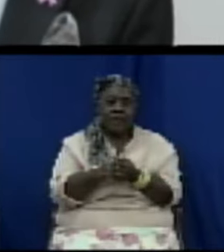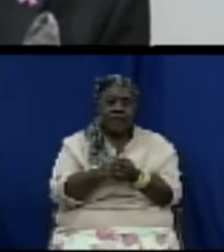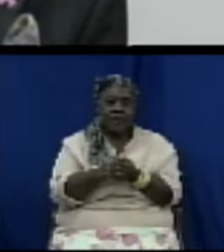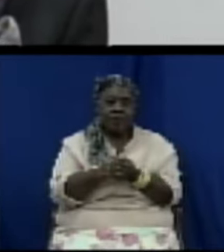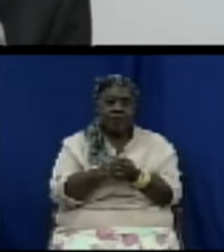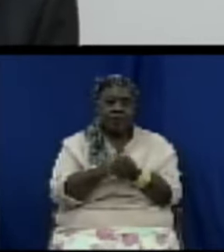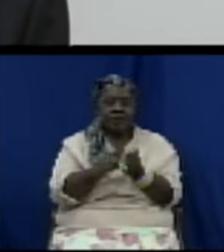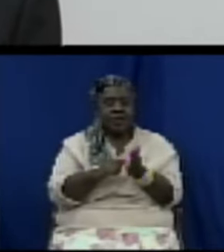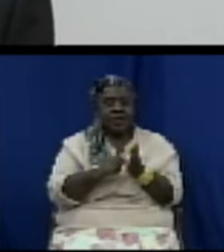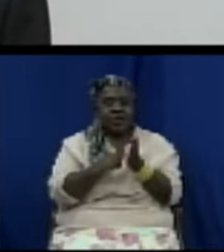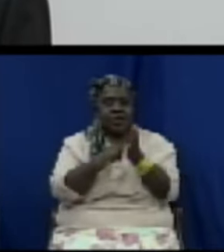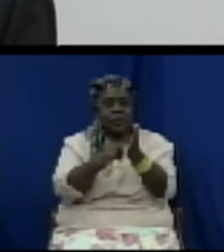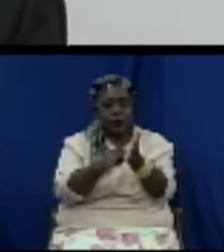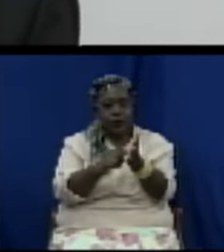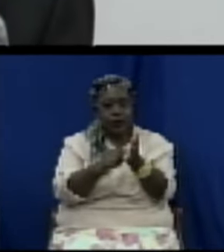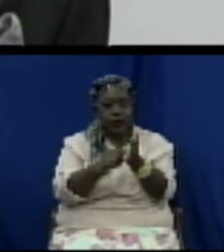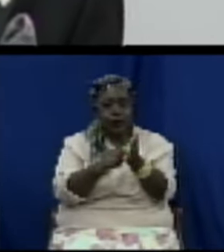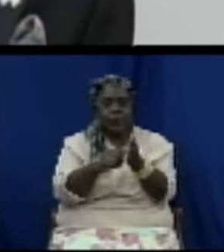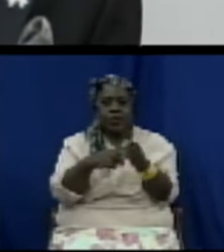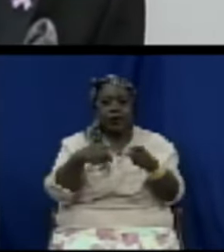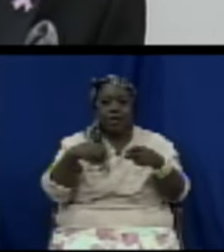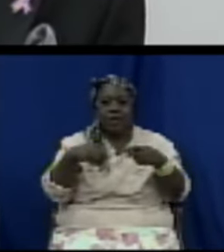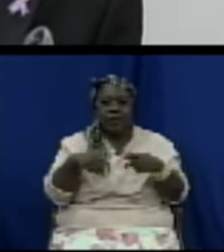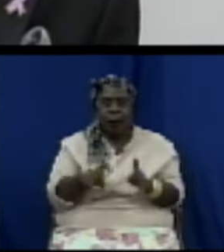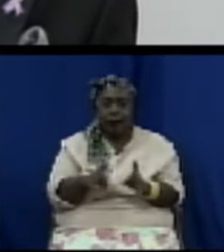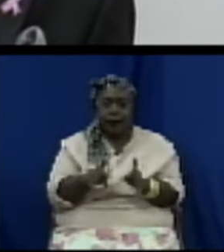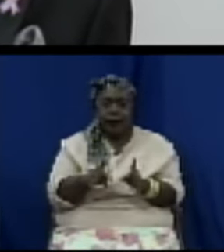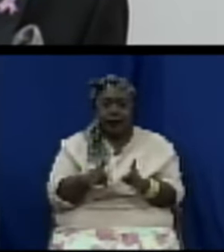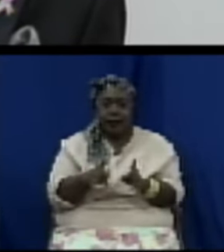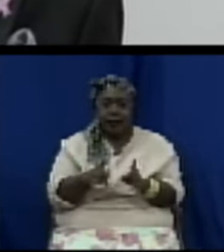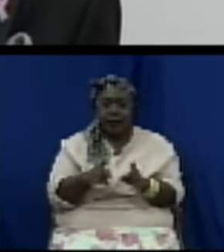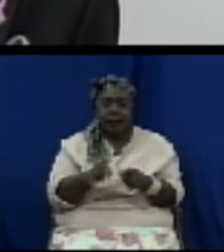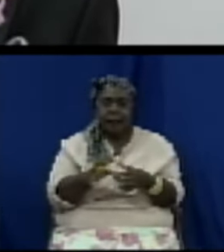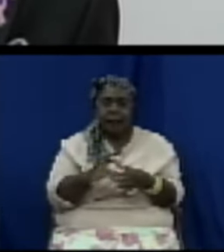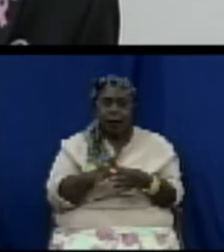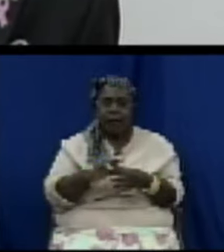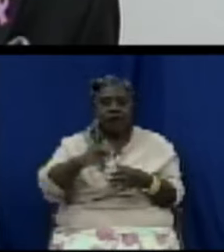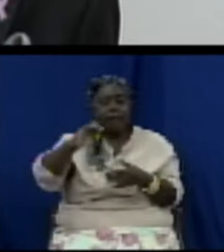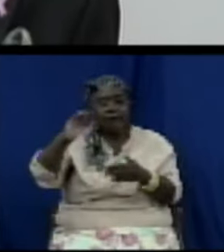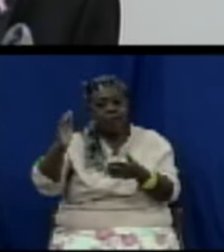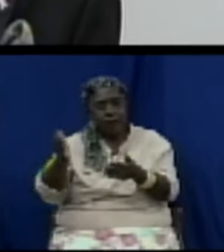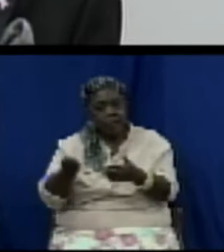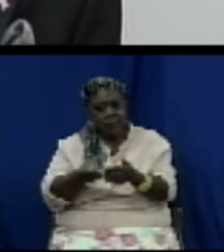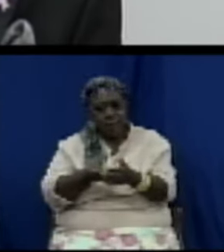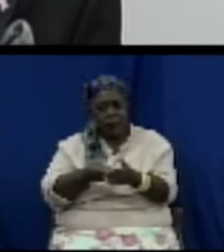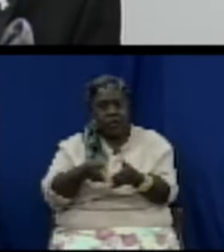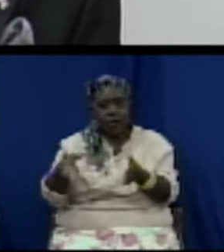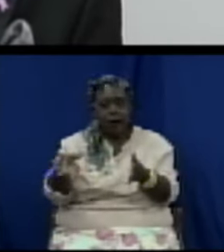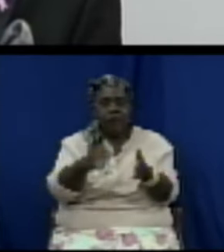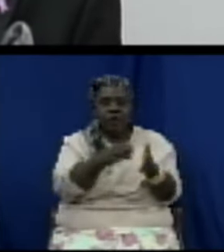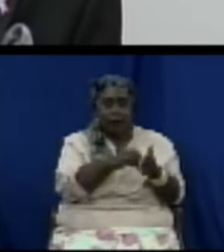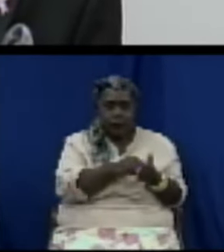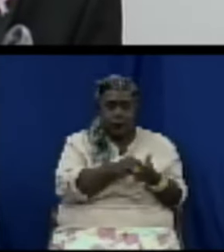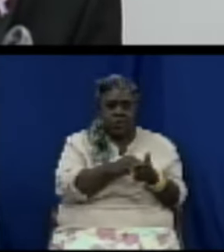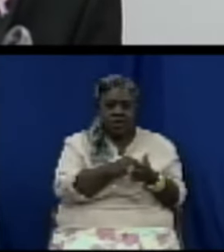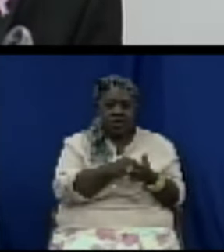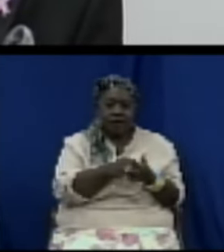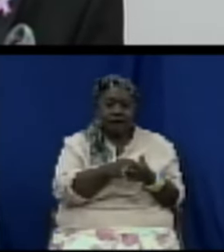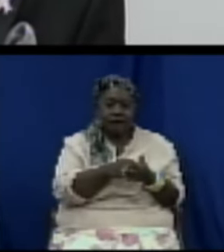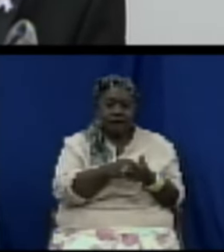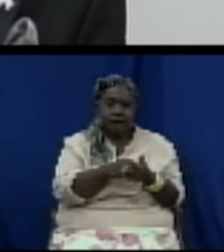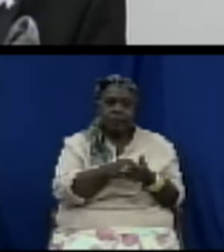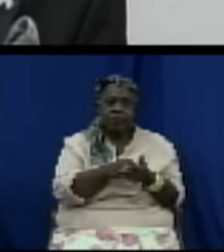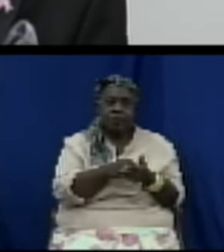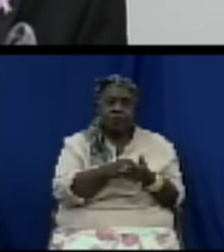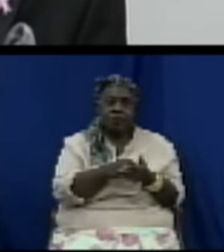objective of the prohibition of the inclusion of unconscionable terms